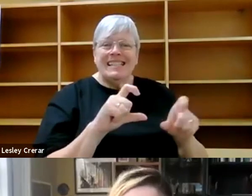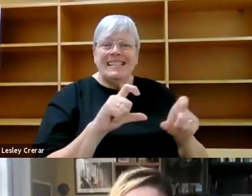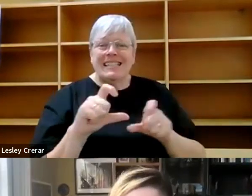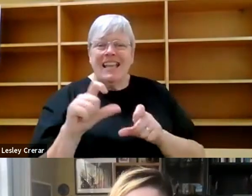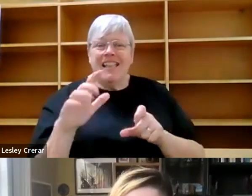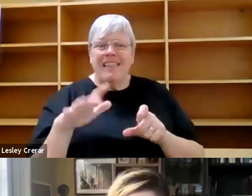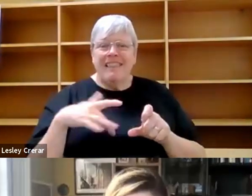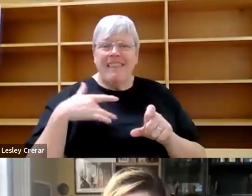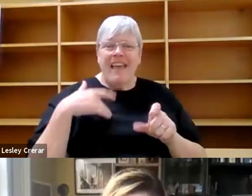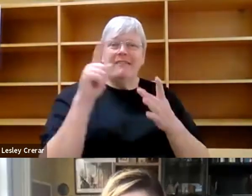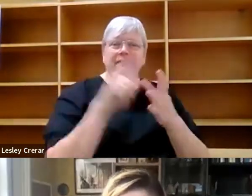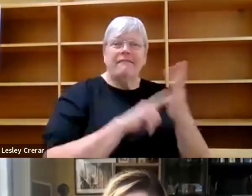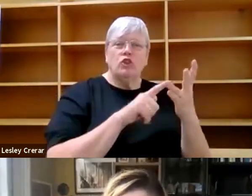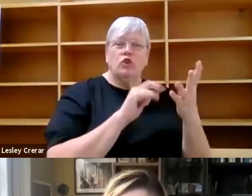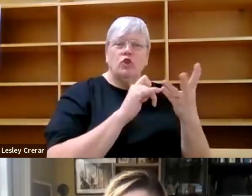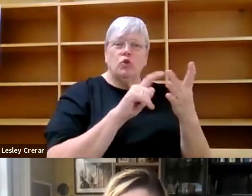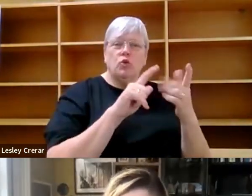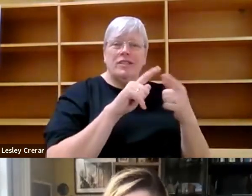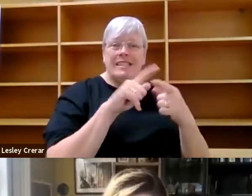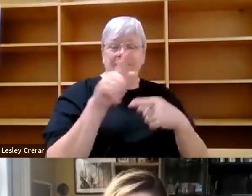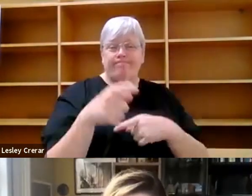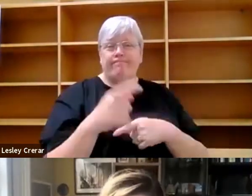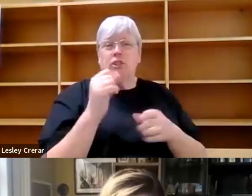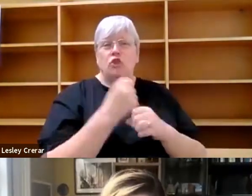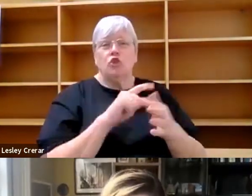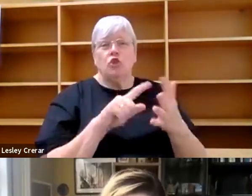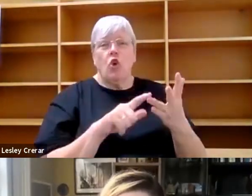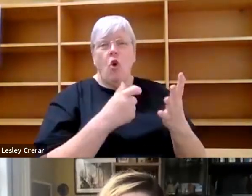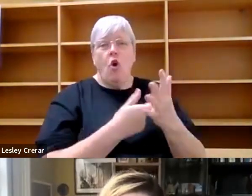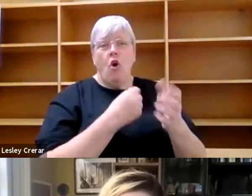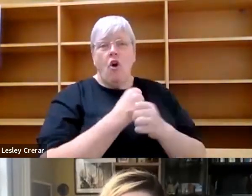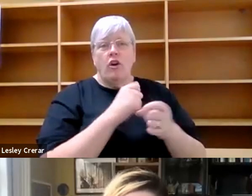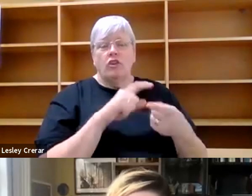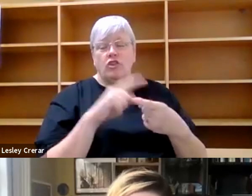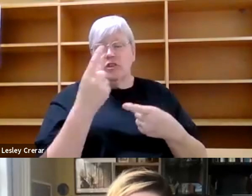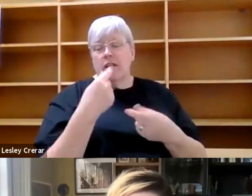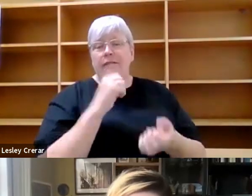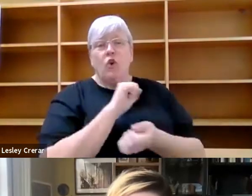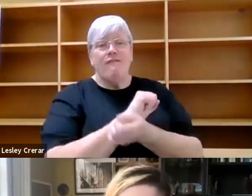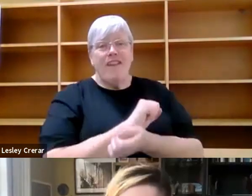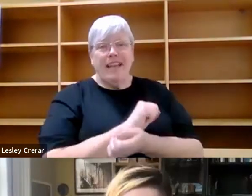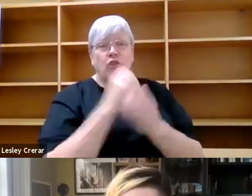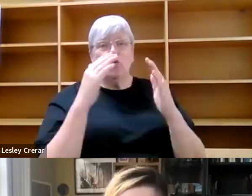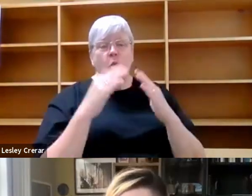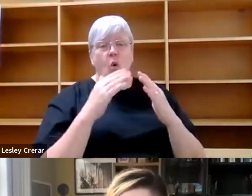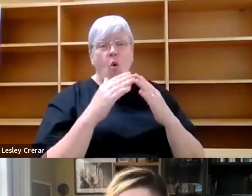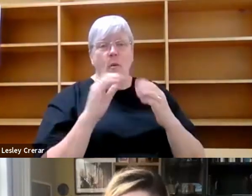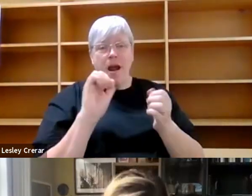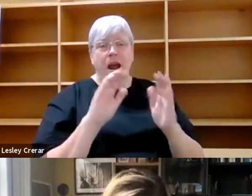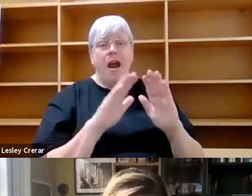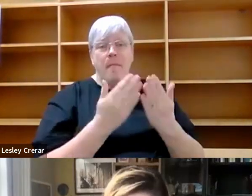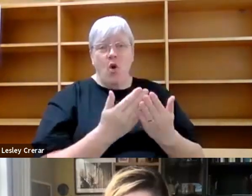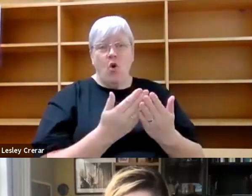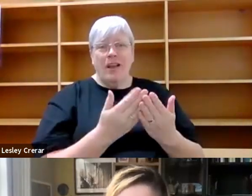And Josie is a chronically ill writer who is largely confined to the home. And her book, although it's not